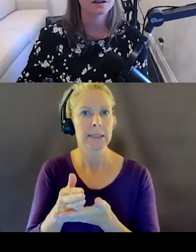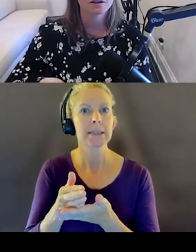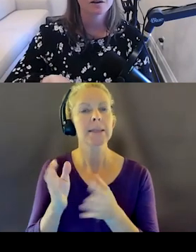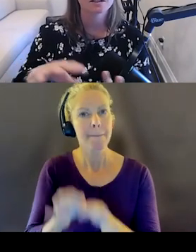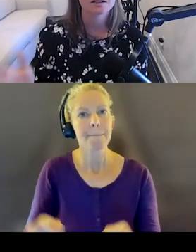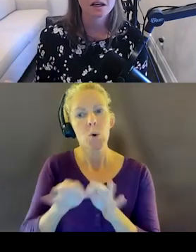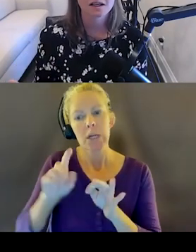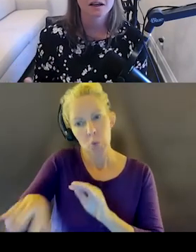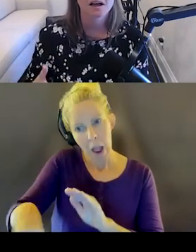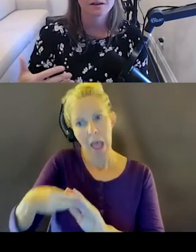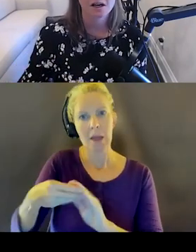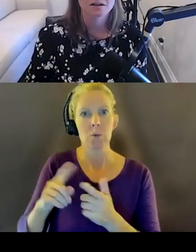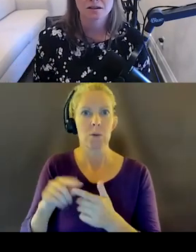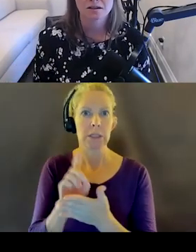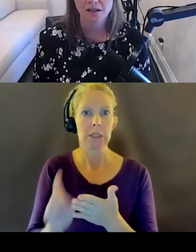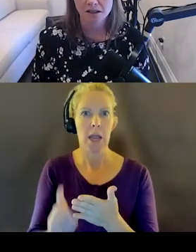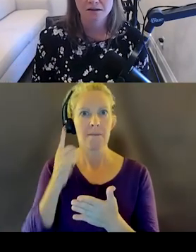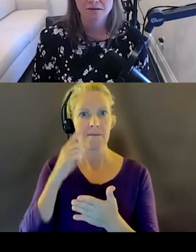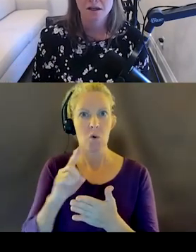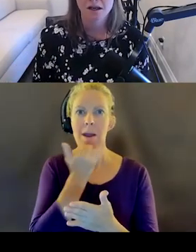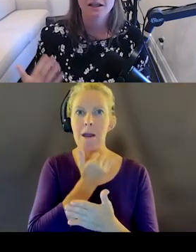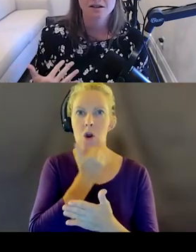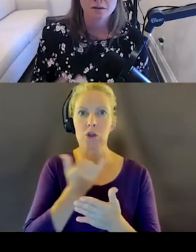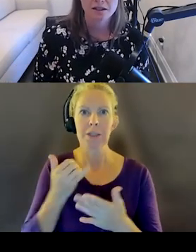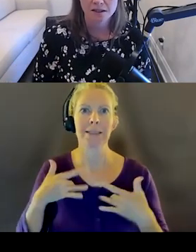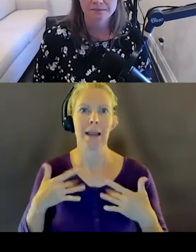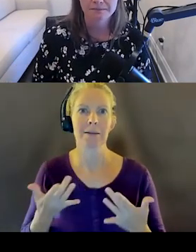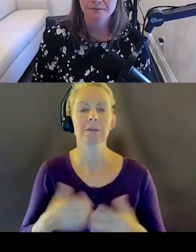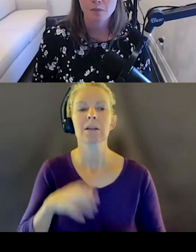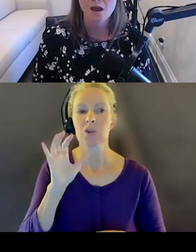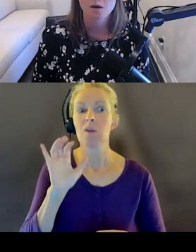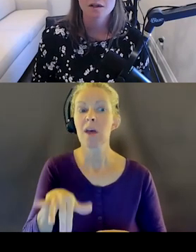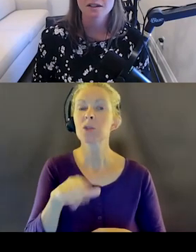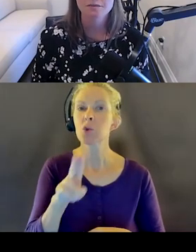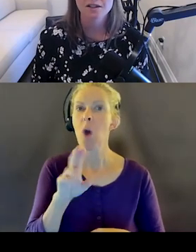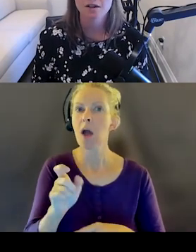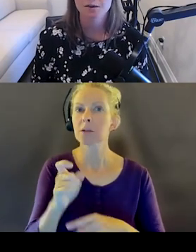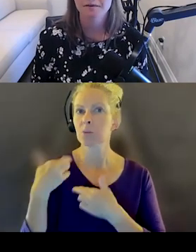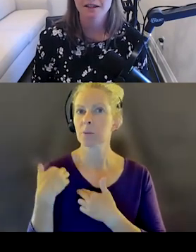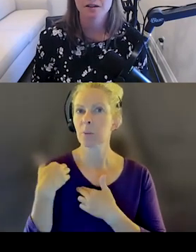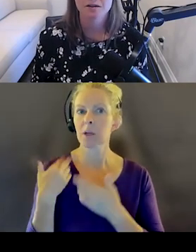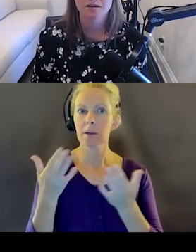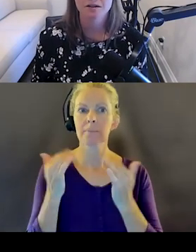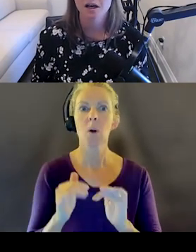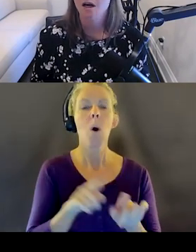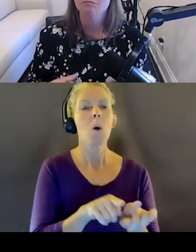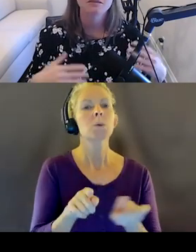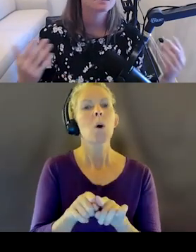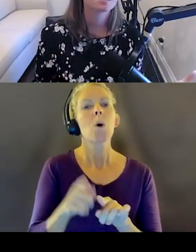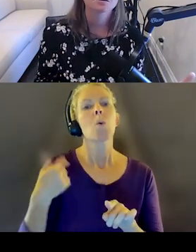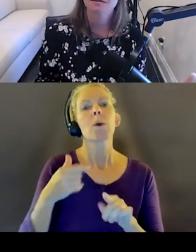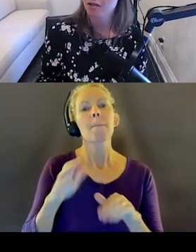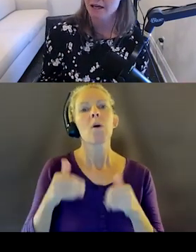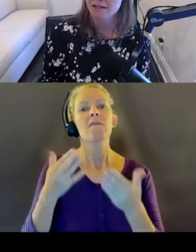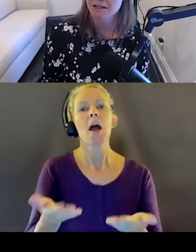added to the design of an error state. And that's a UX thing. We also need to make sure that we're providing users a